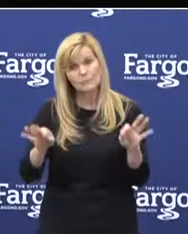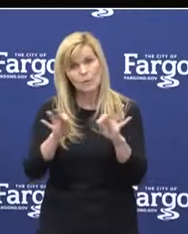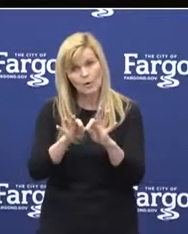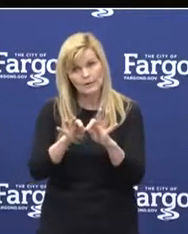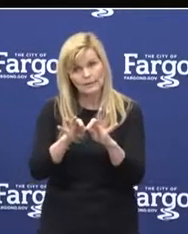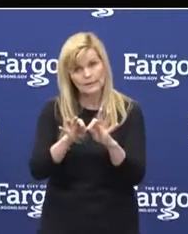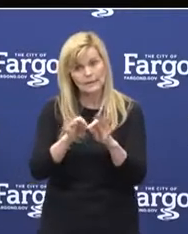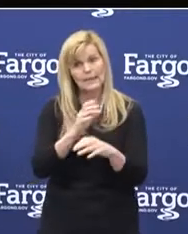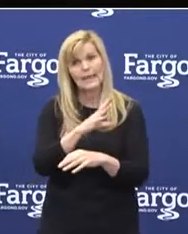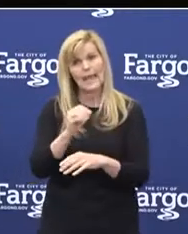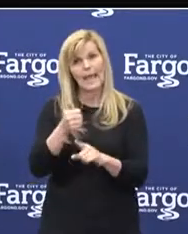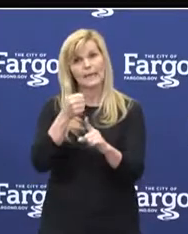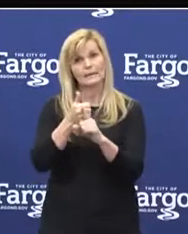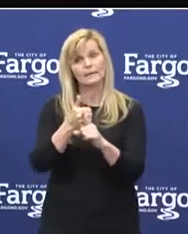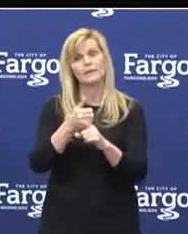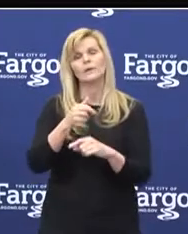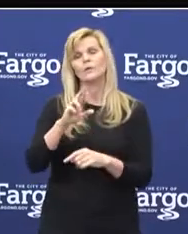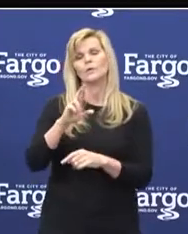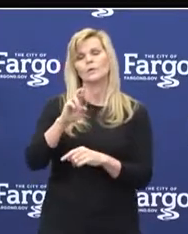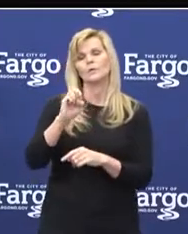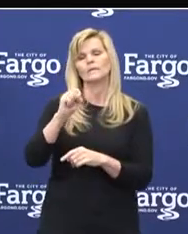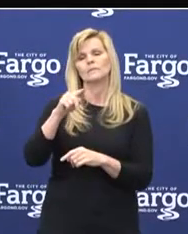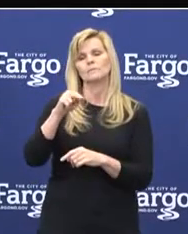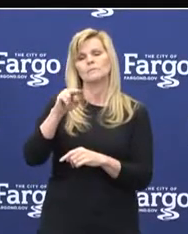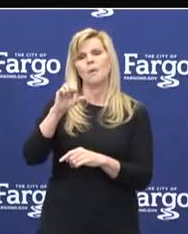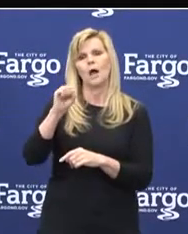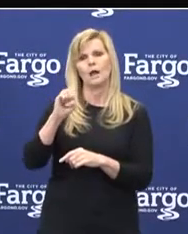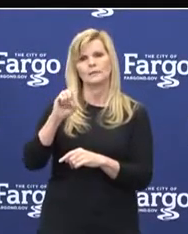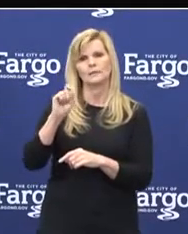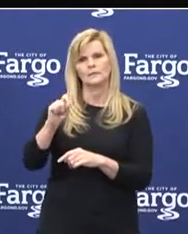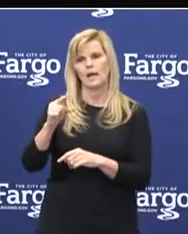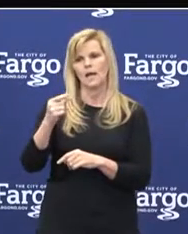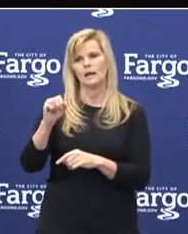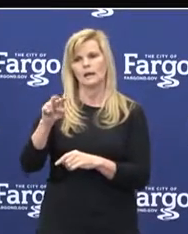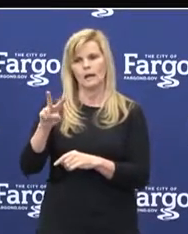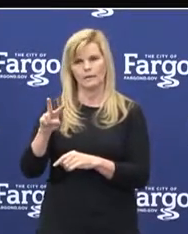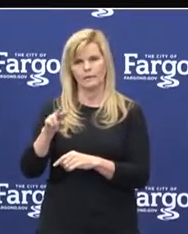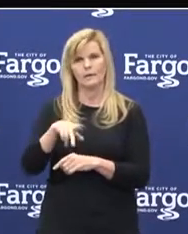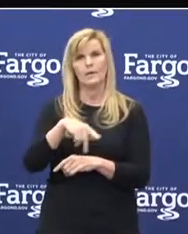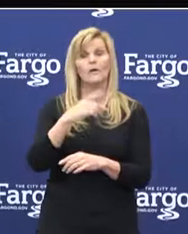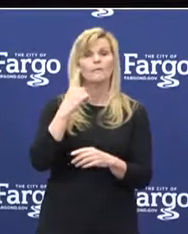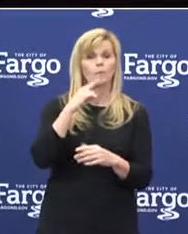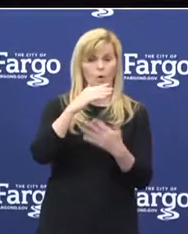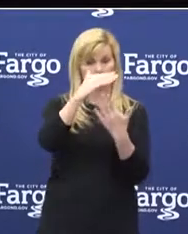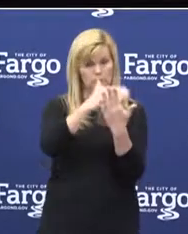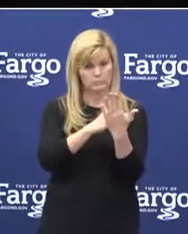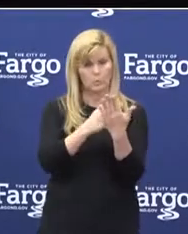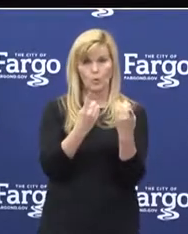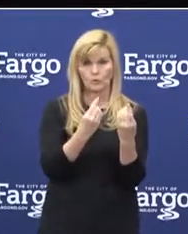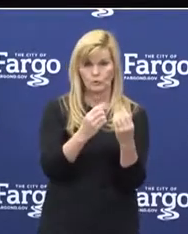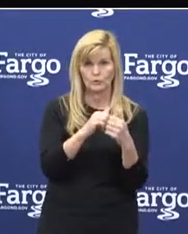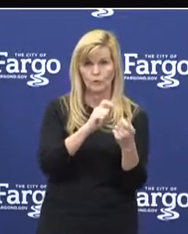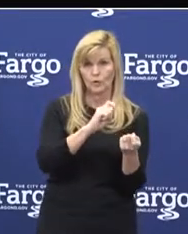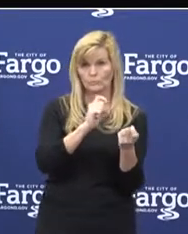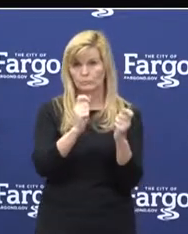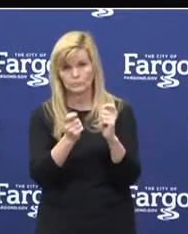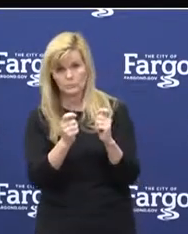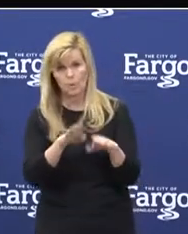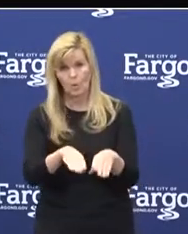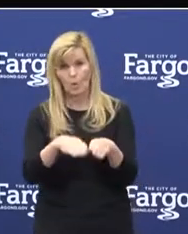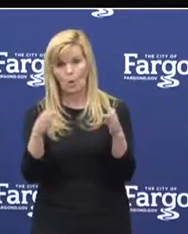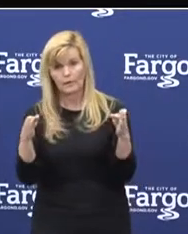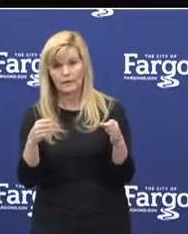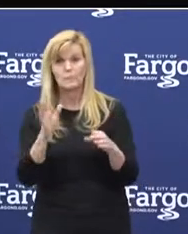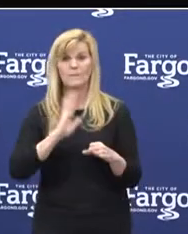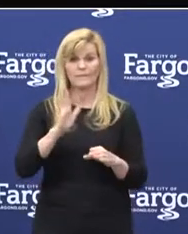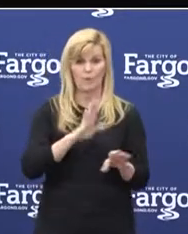ndresponse.gov for information on the plan, phases, and guidelines for reopening businesses that were